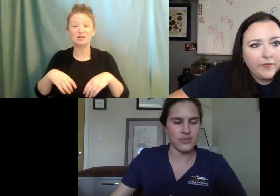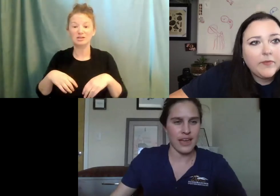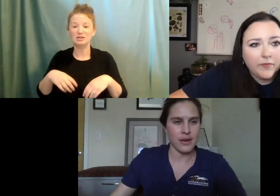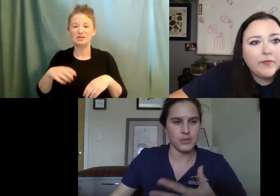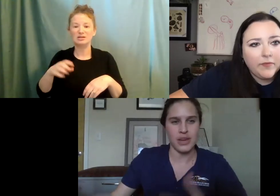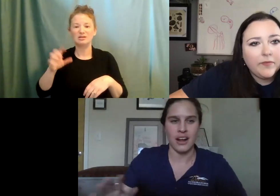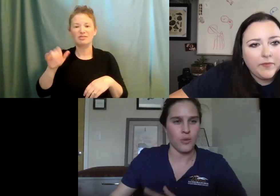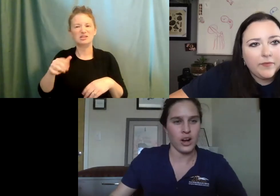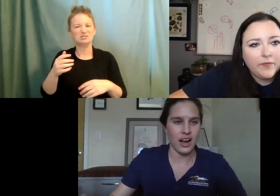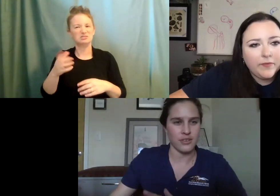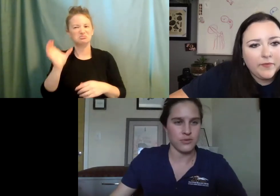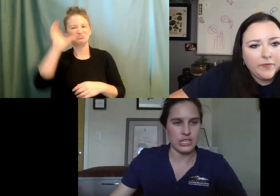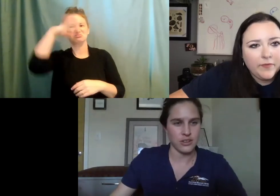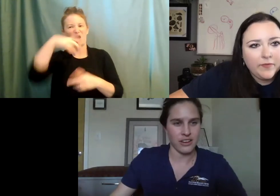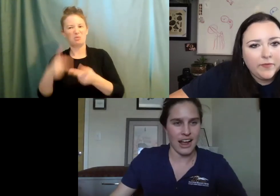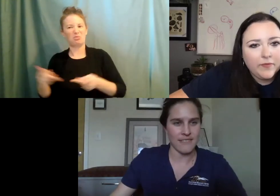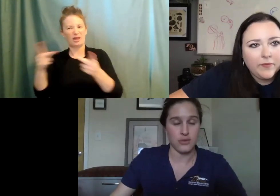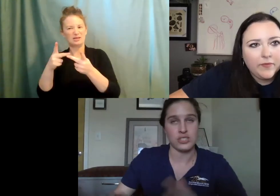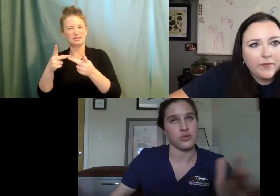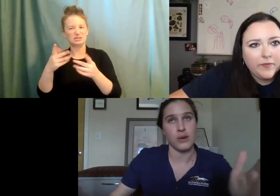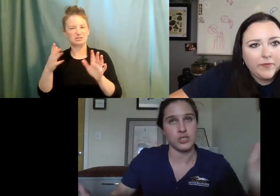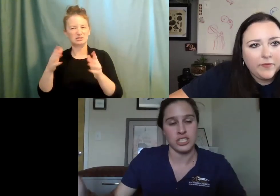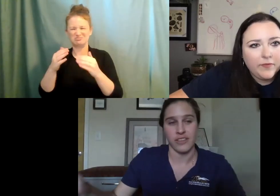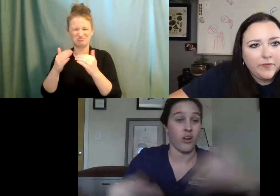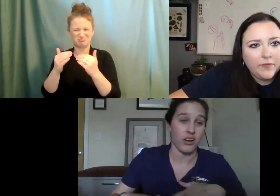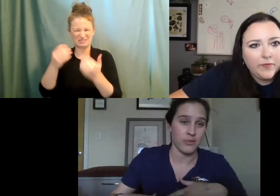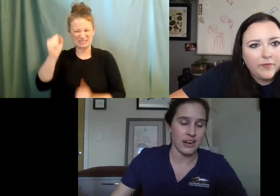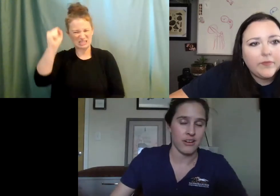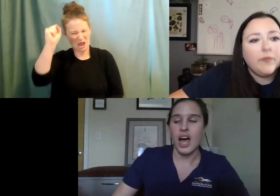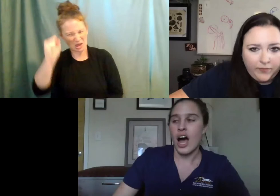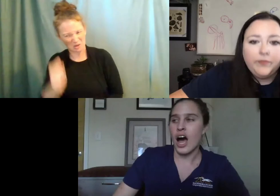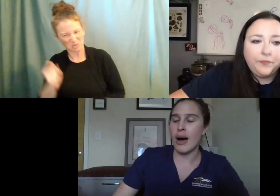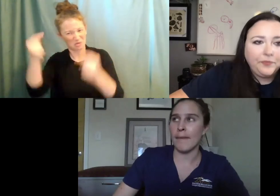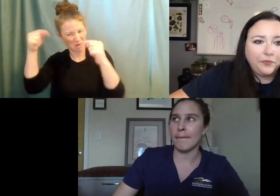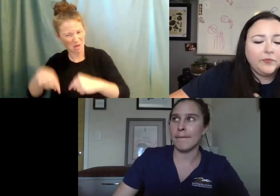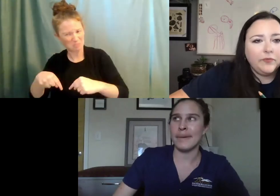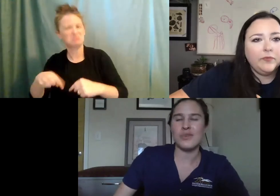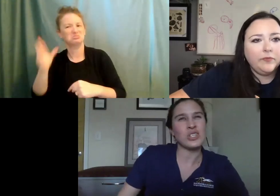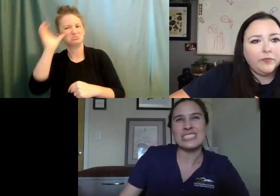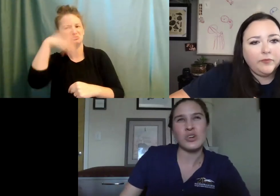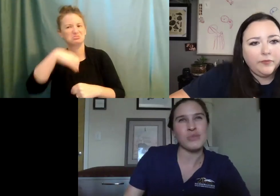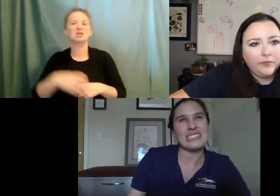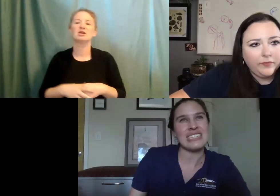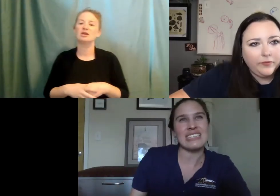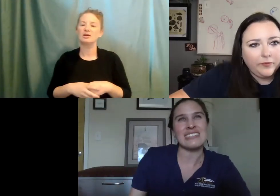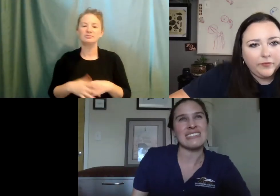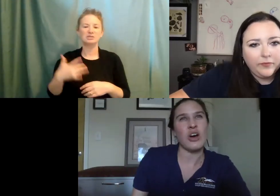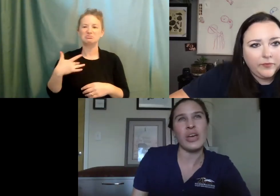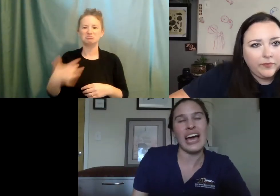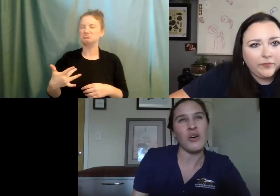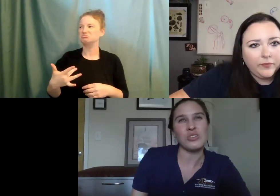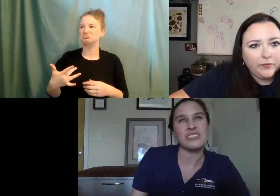down for them depending on what kind of year they're having. If it's an eruption year, they all come down. Um, but we don't normally see